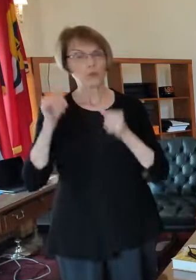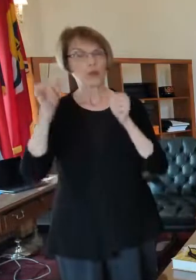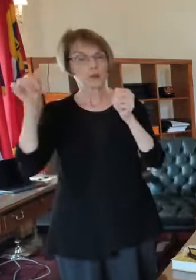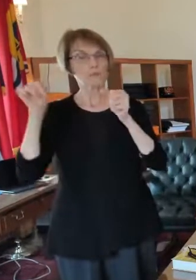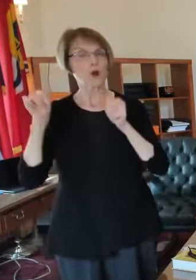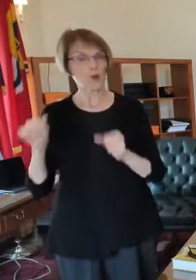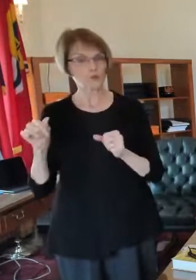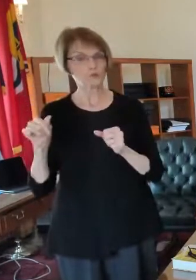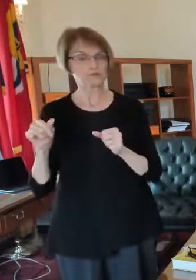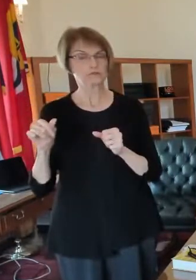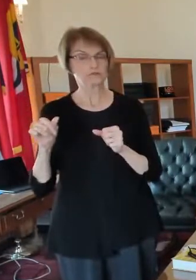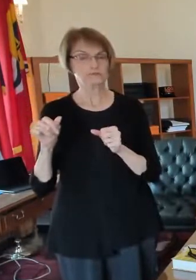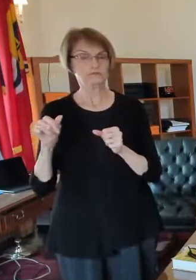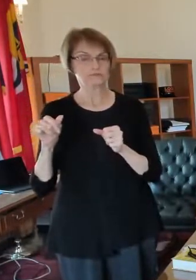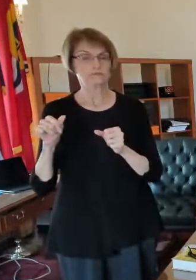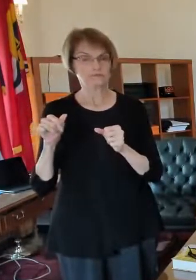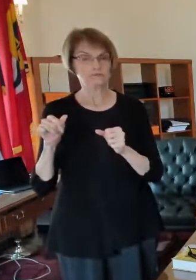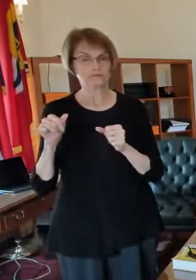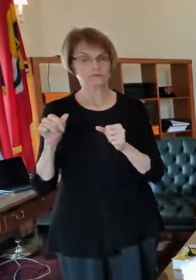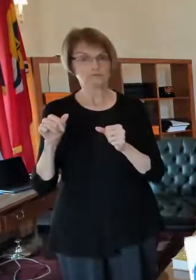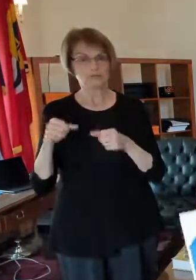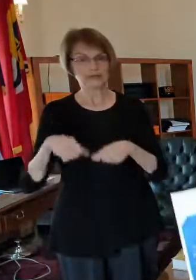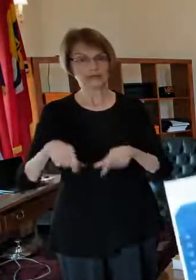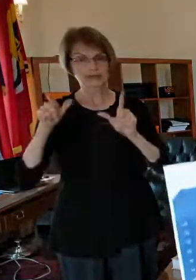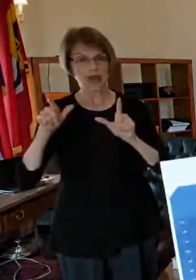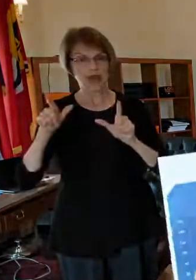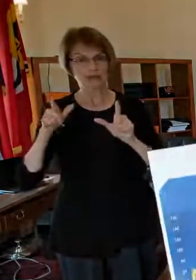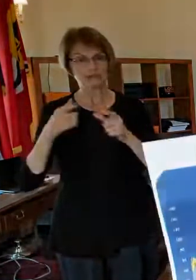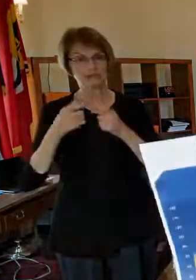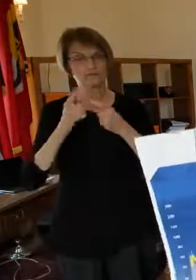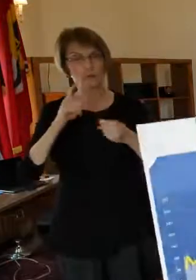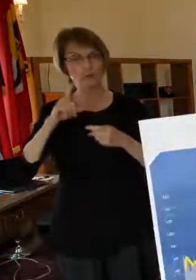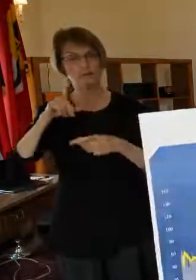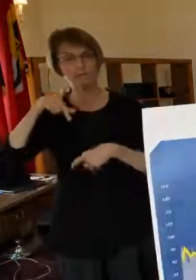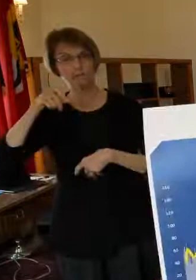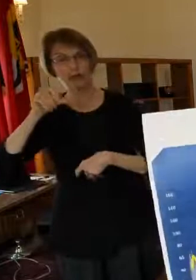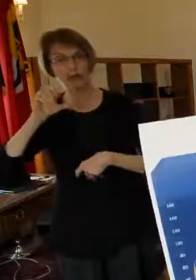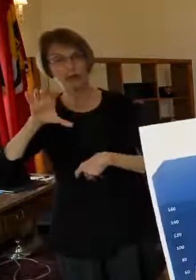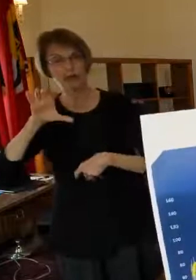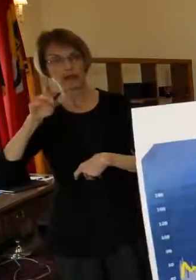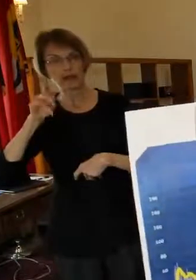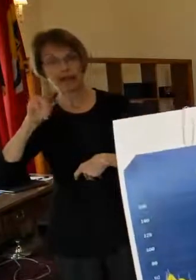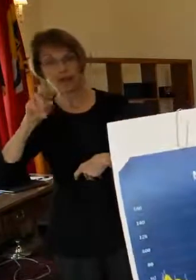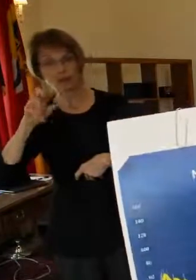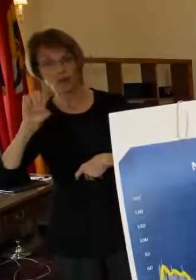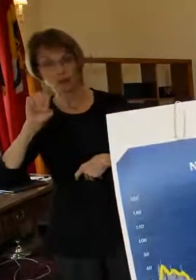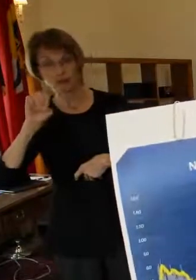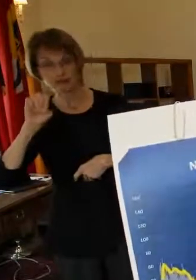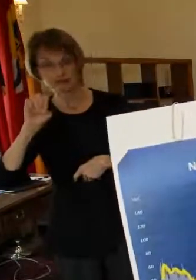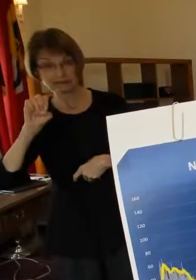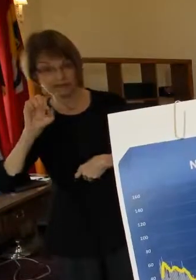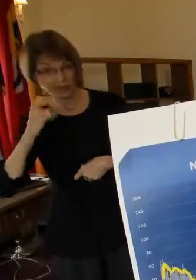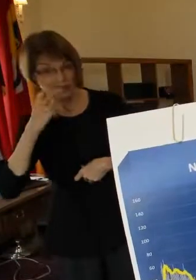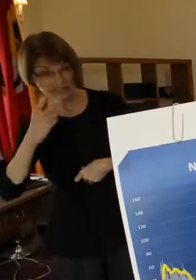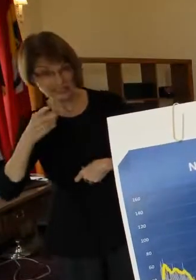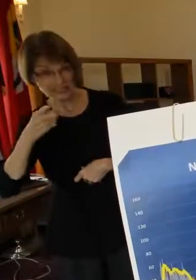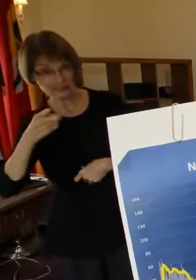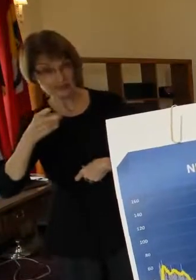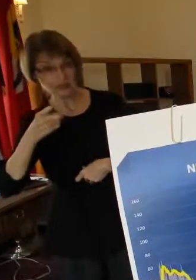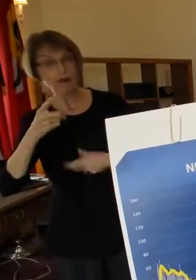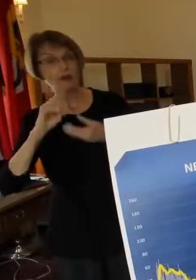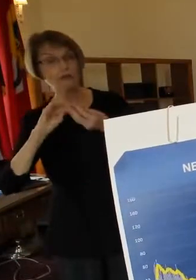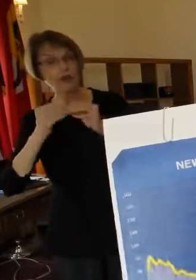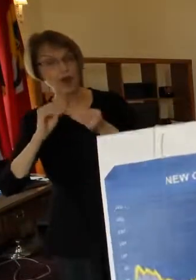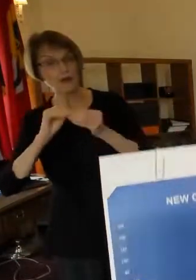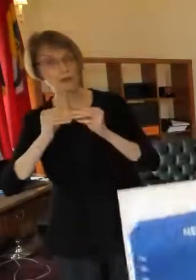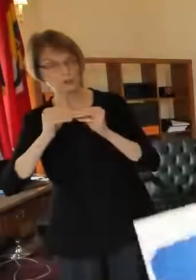the the slides from the pandemic task force but if you can see this I guess you can kind of you will see that the numbers